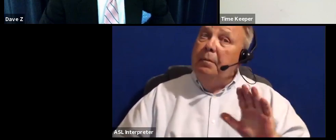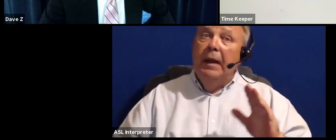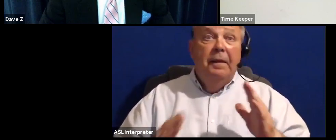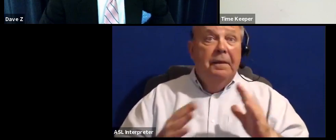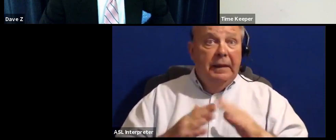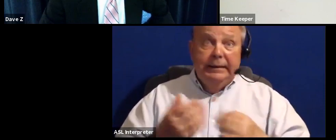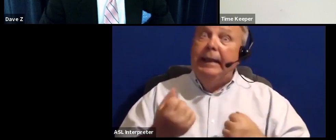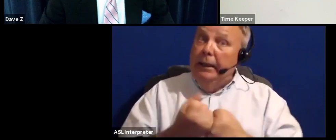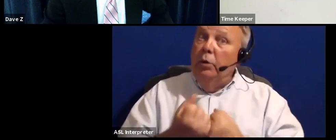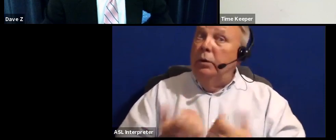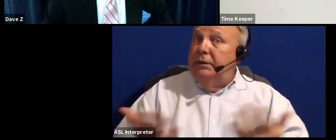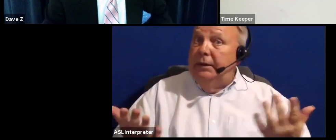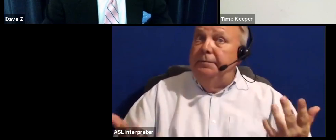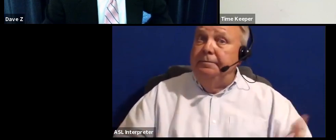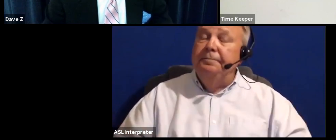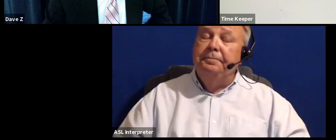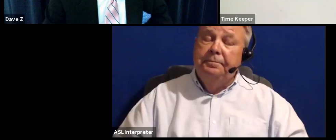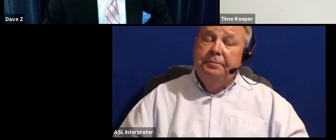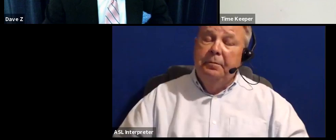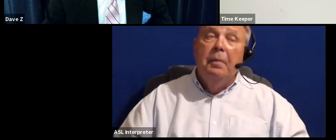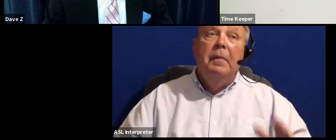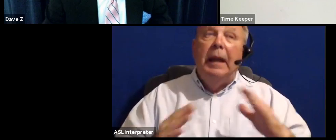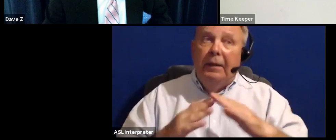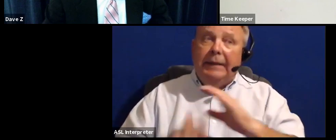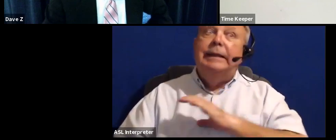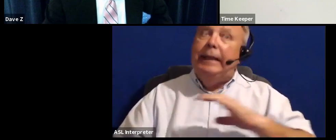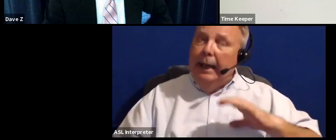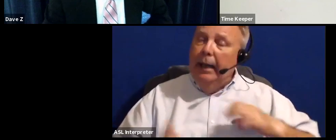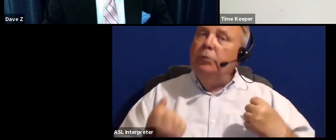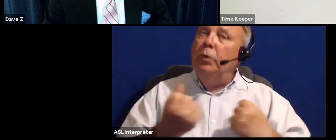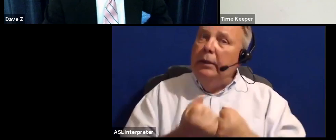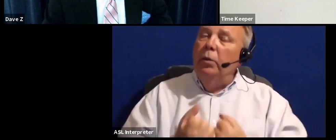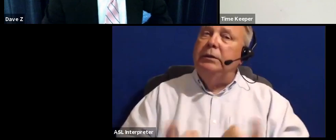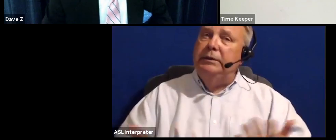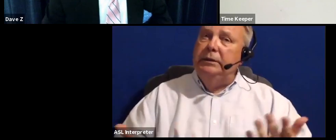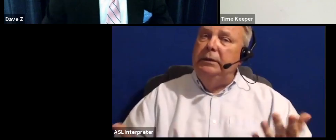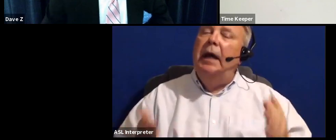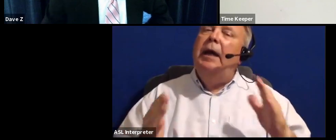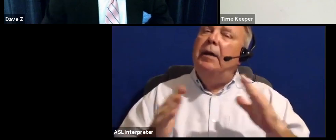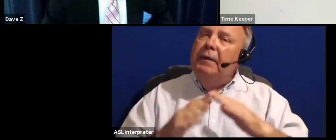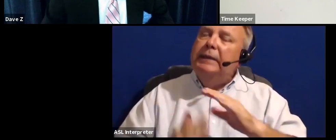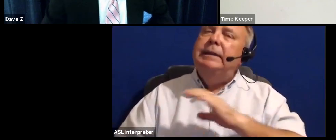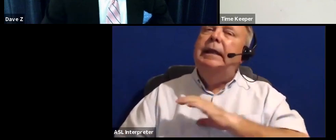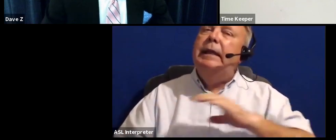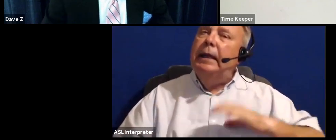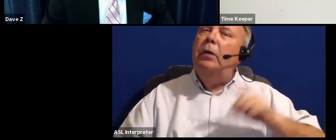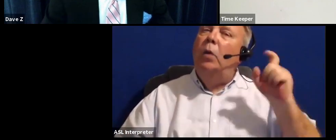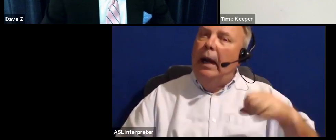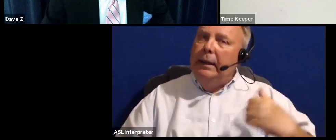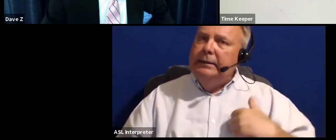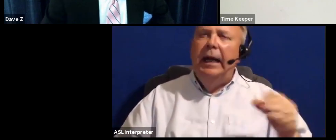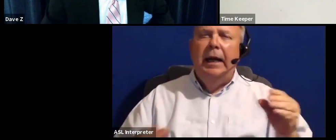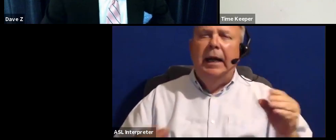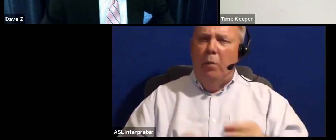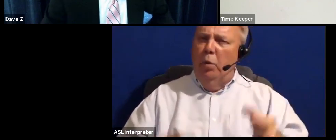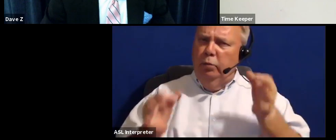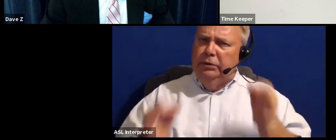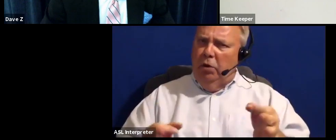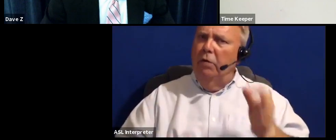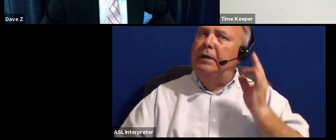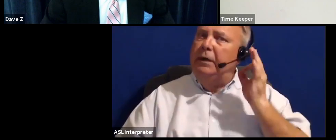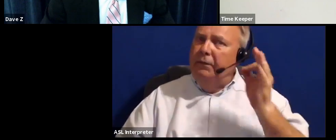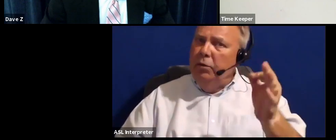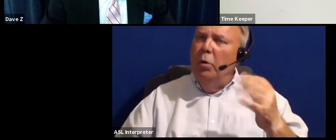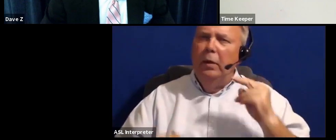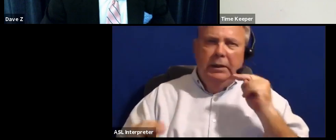endorsed it. The city council has to have more resolve in the future when